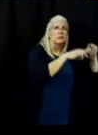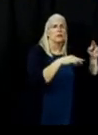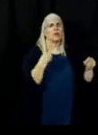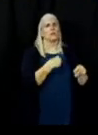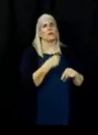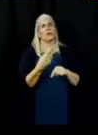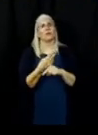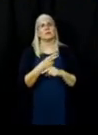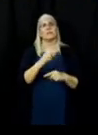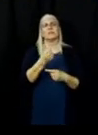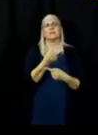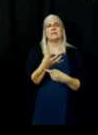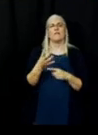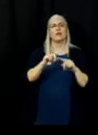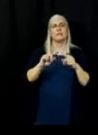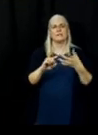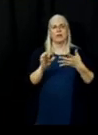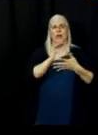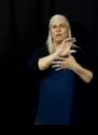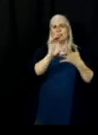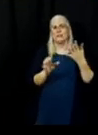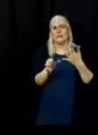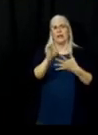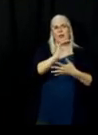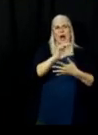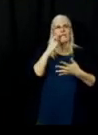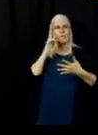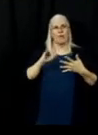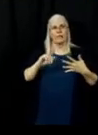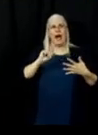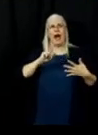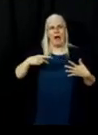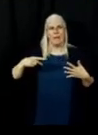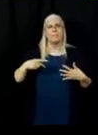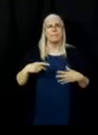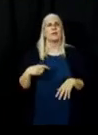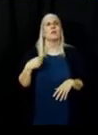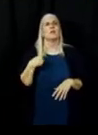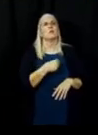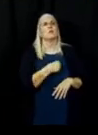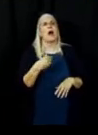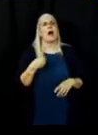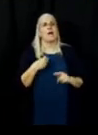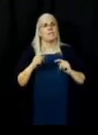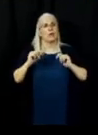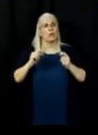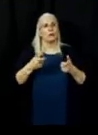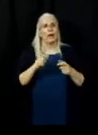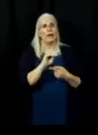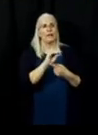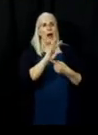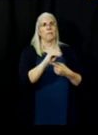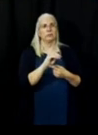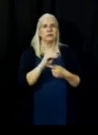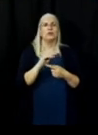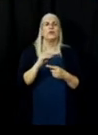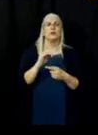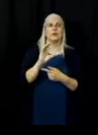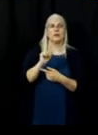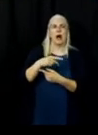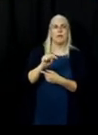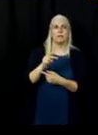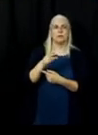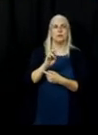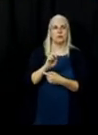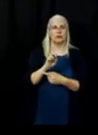criteria for that. And we have a quick capture tracking mechanism that verifies that the structures have actually